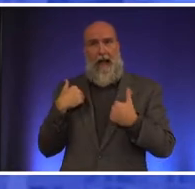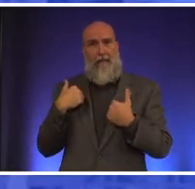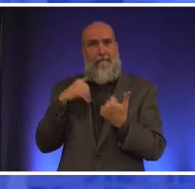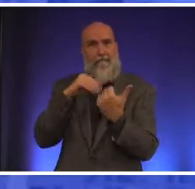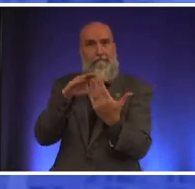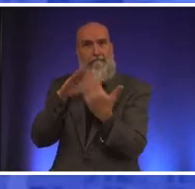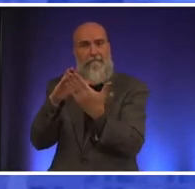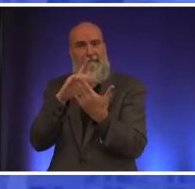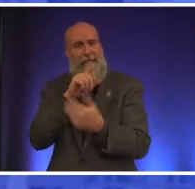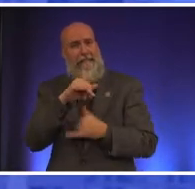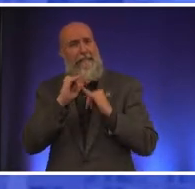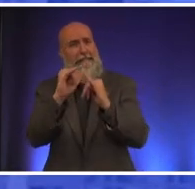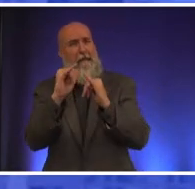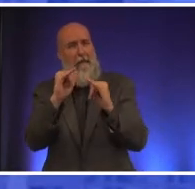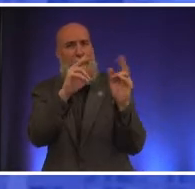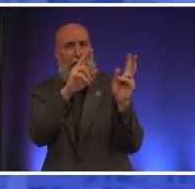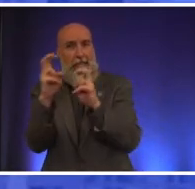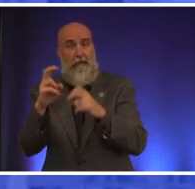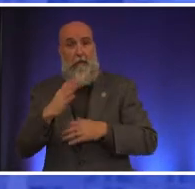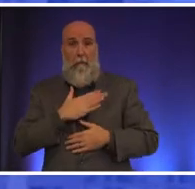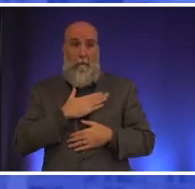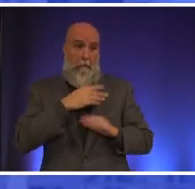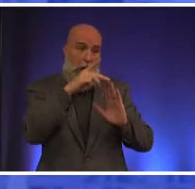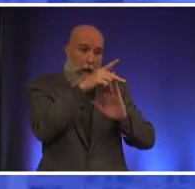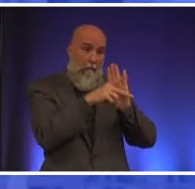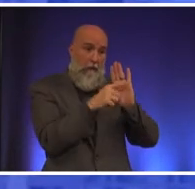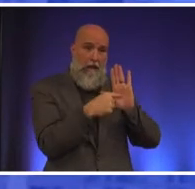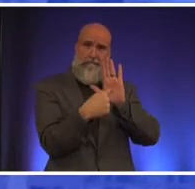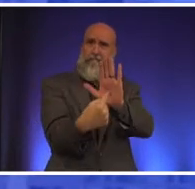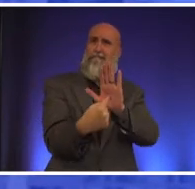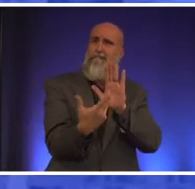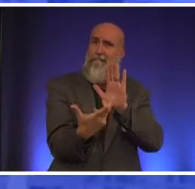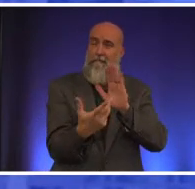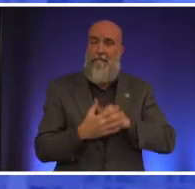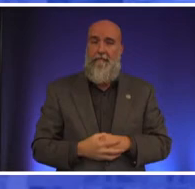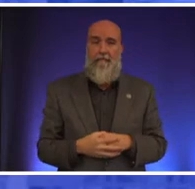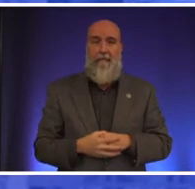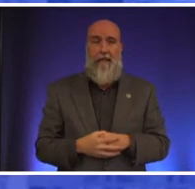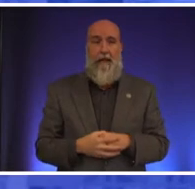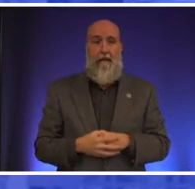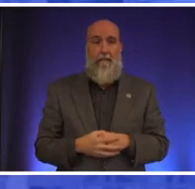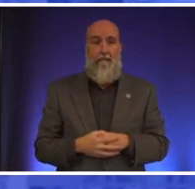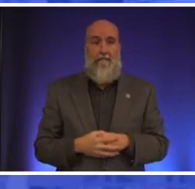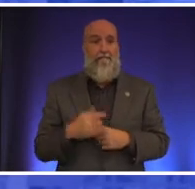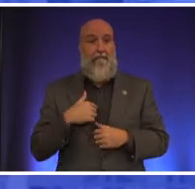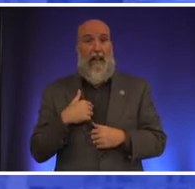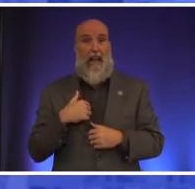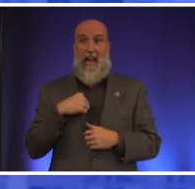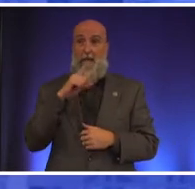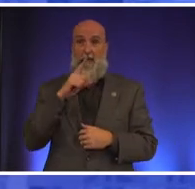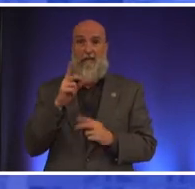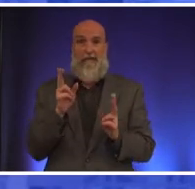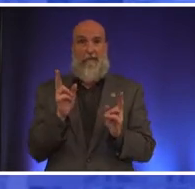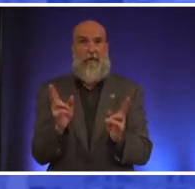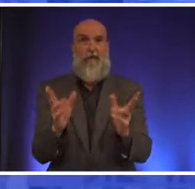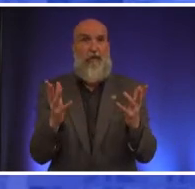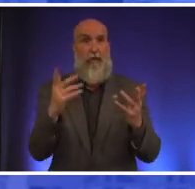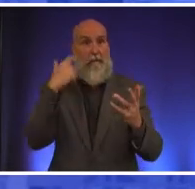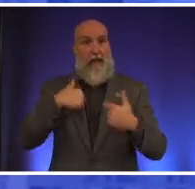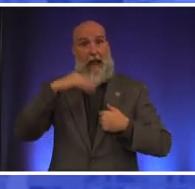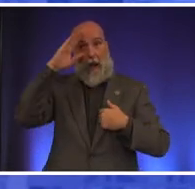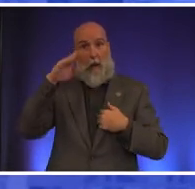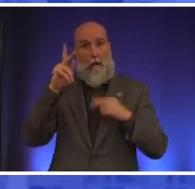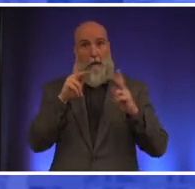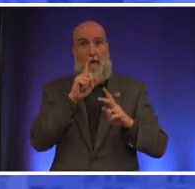time so my my policies reflect that and um i'm moving urgently because i know that people are hurting